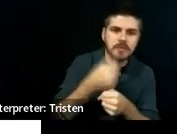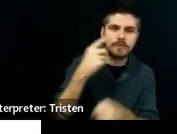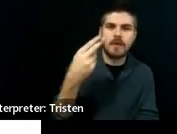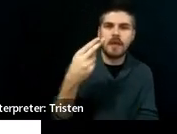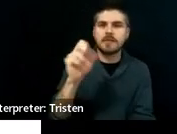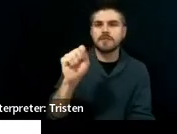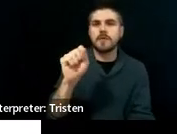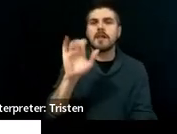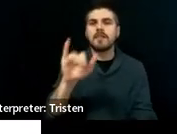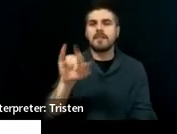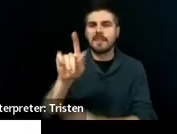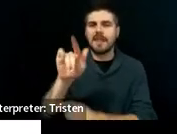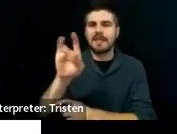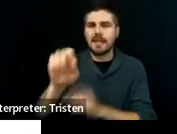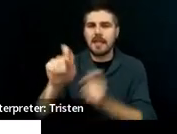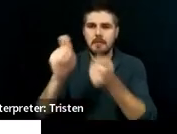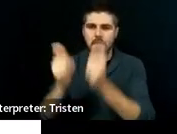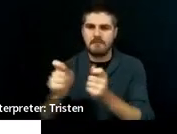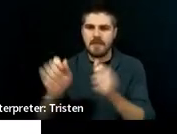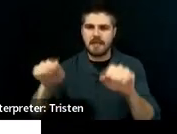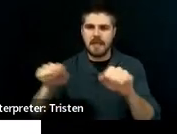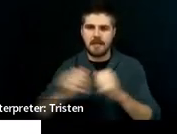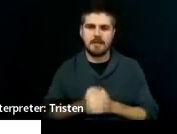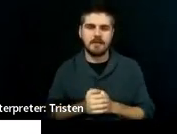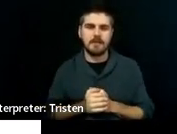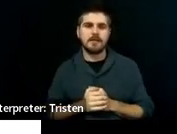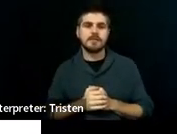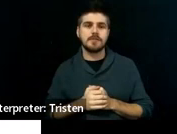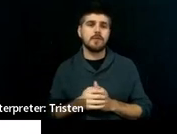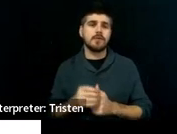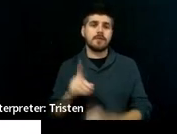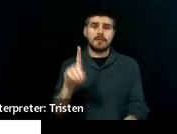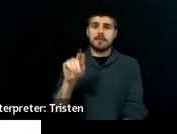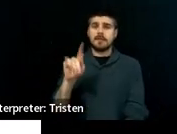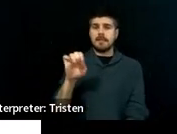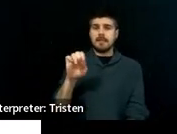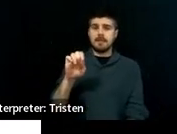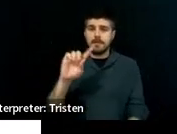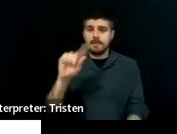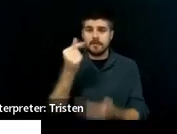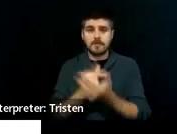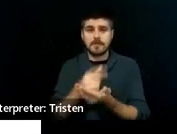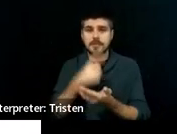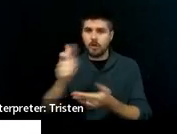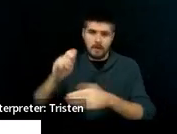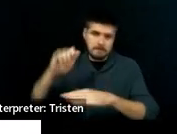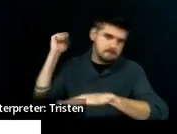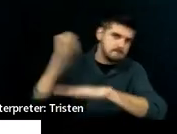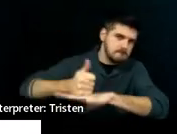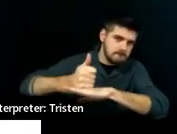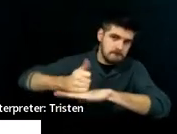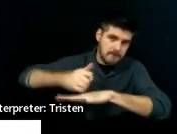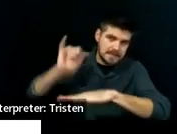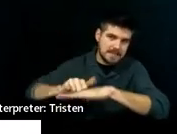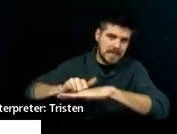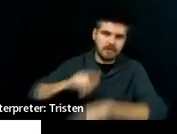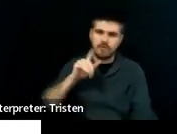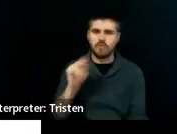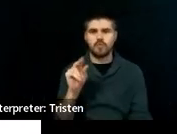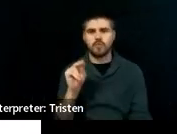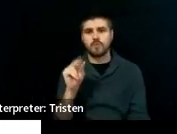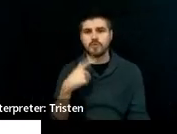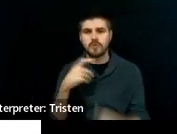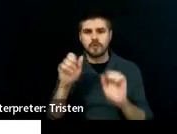that date can change. So, the date of graduation is not set in stone. So, when you first do a